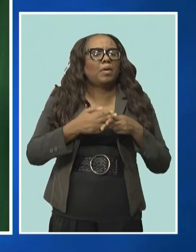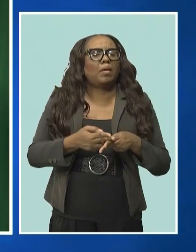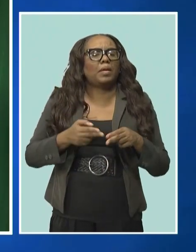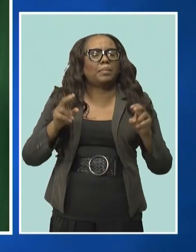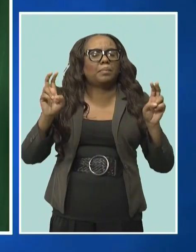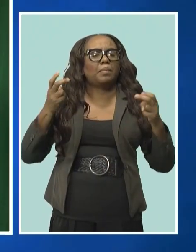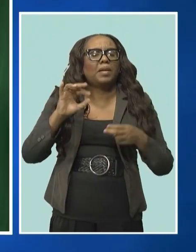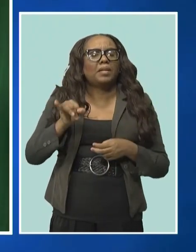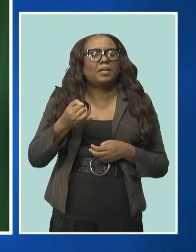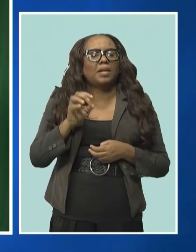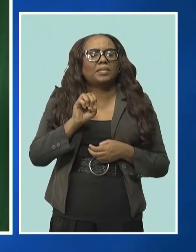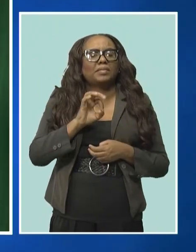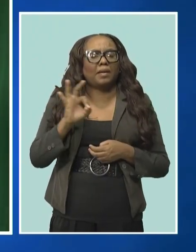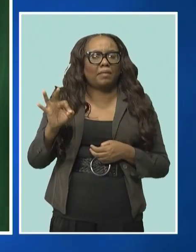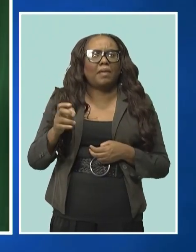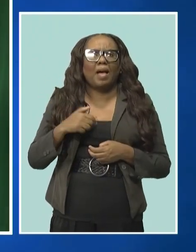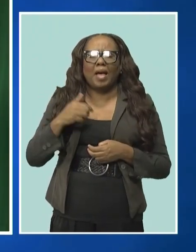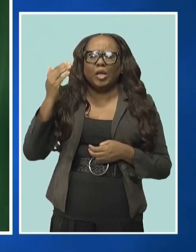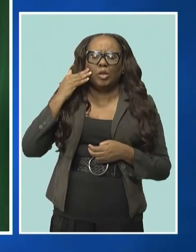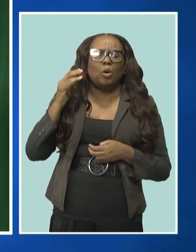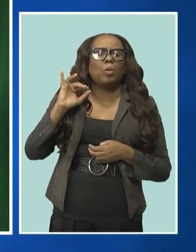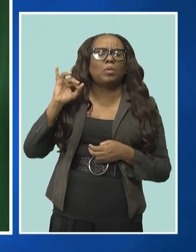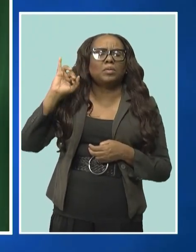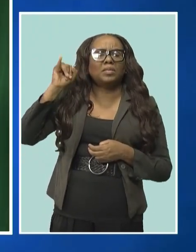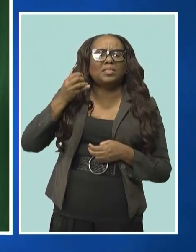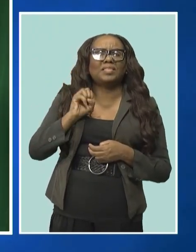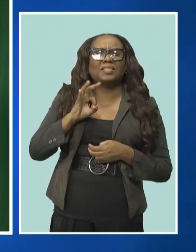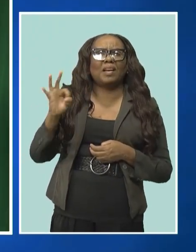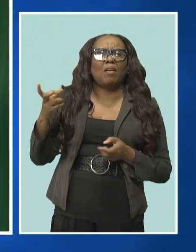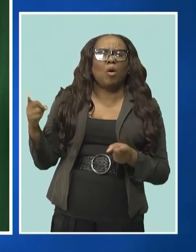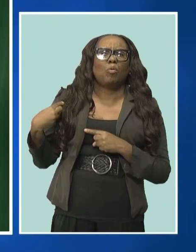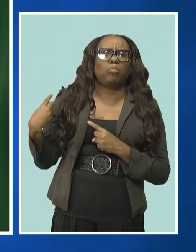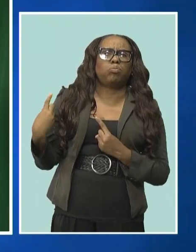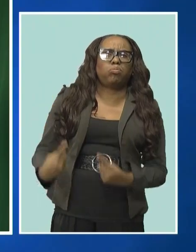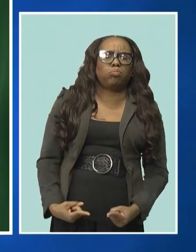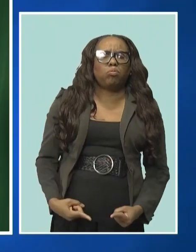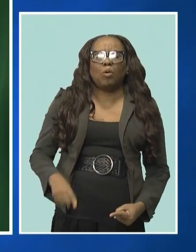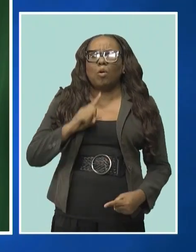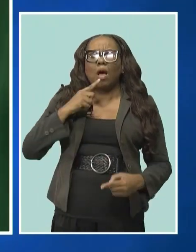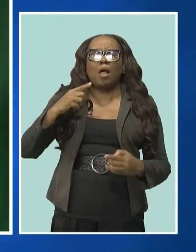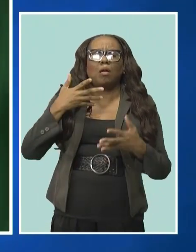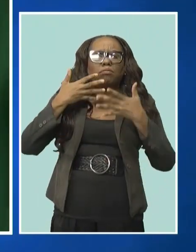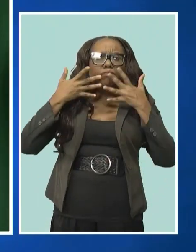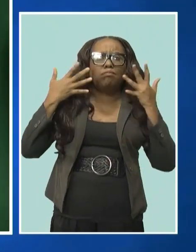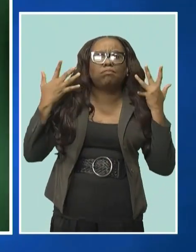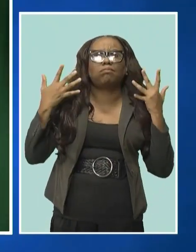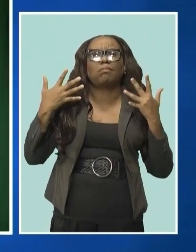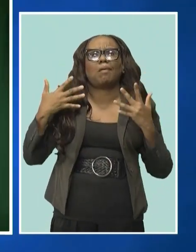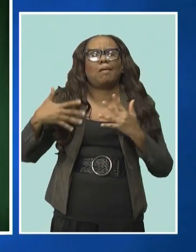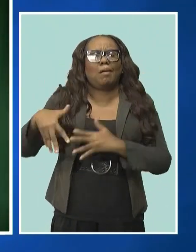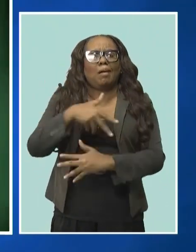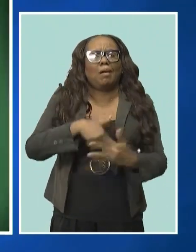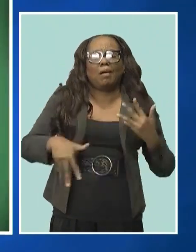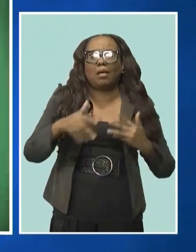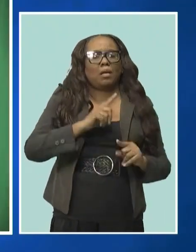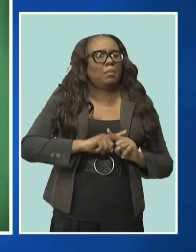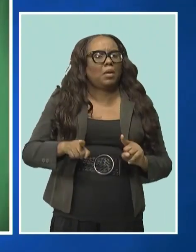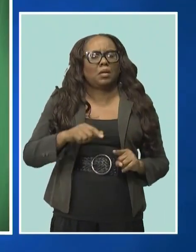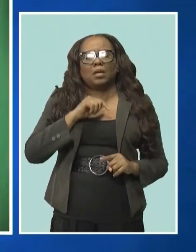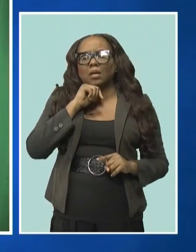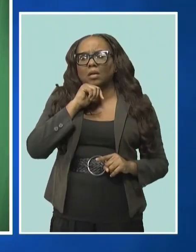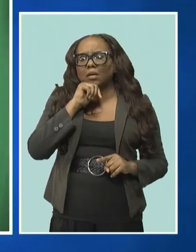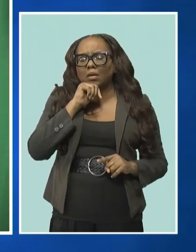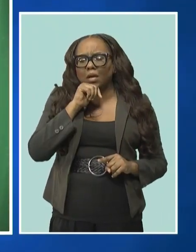He was a very loving, friendly fellow. He would make sure anybody, but he was no nonsense man as well.